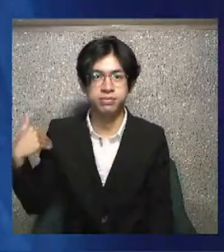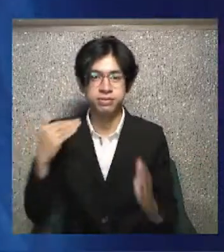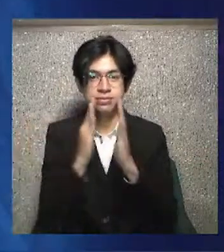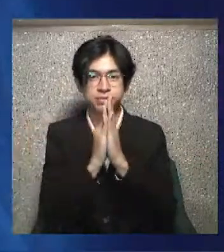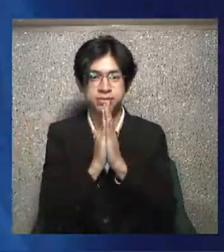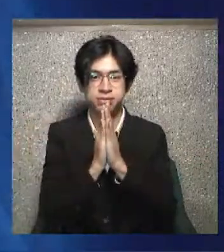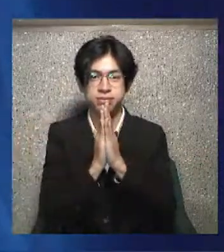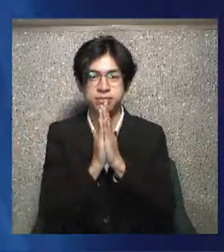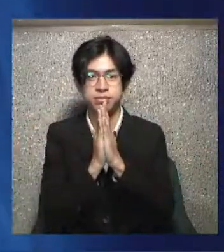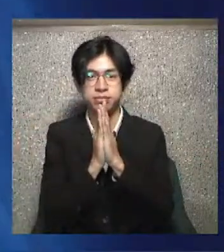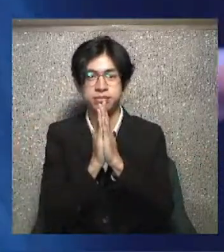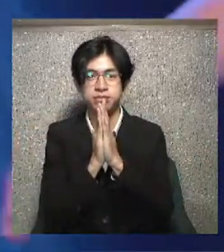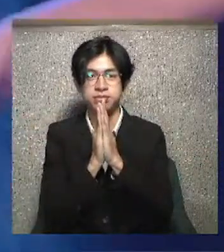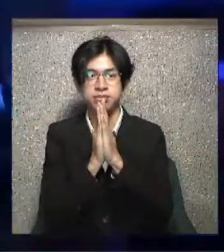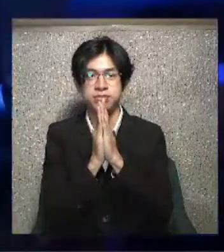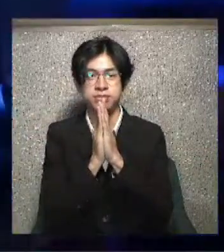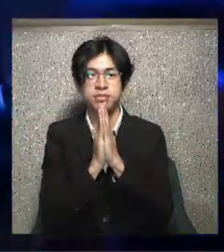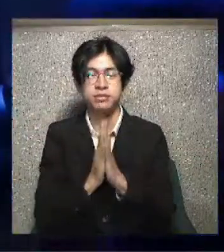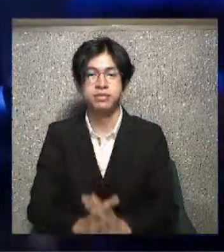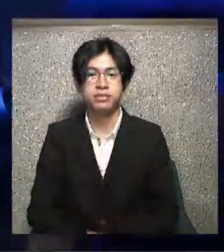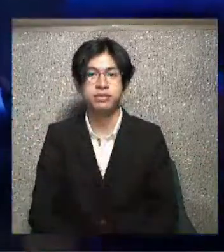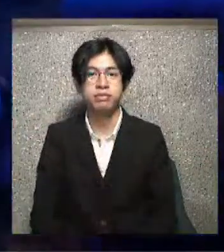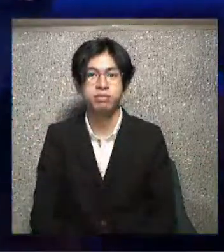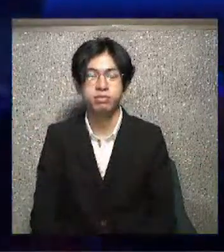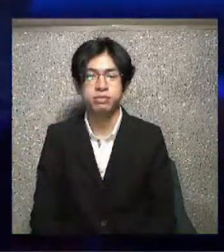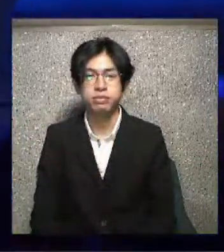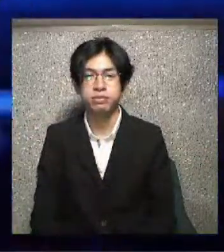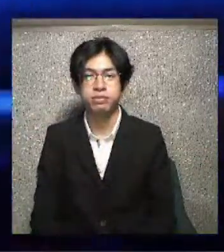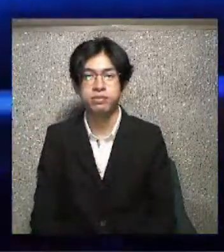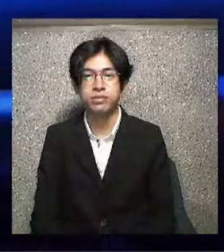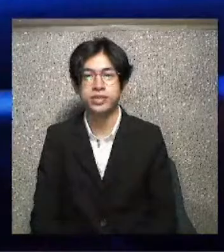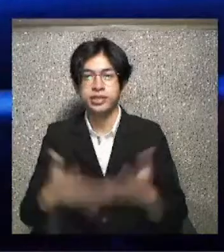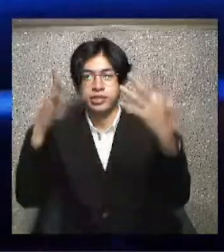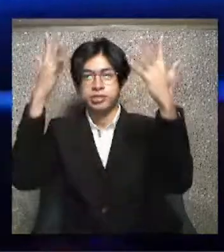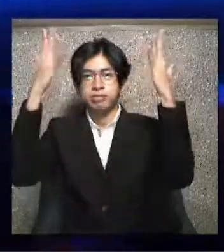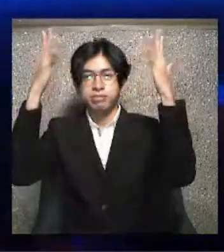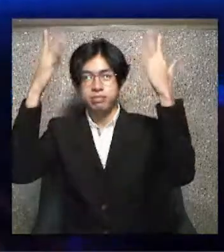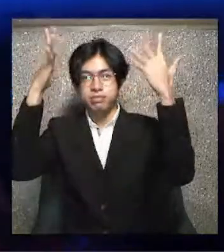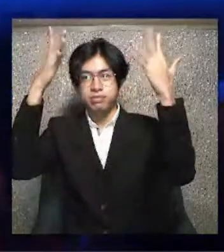See you again. God bless. Amen. Amen. Amen. Thank you.